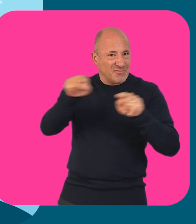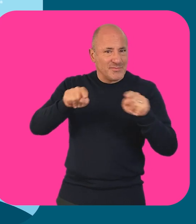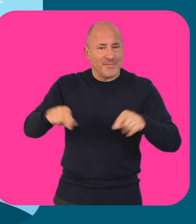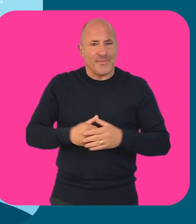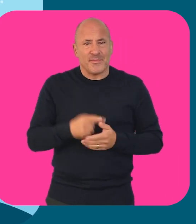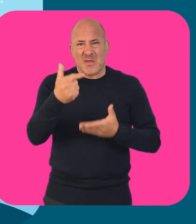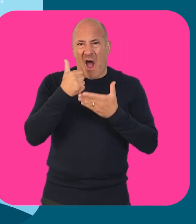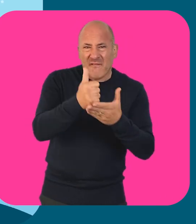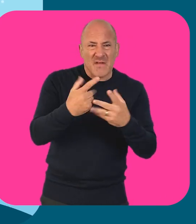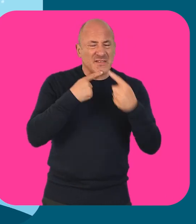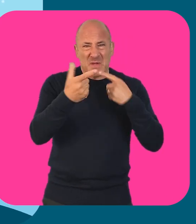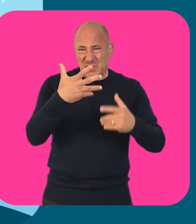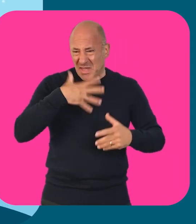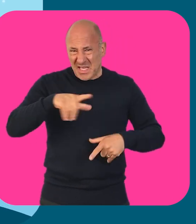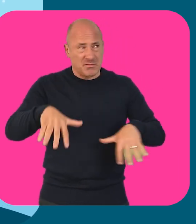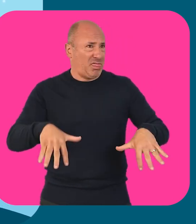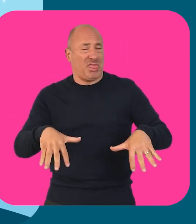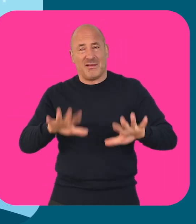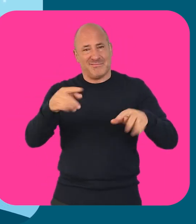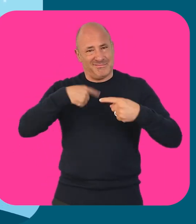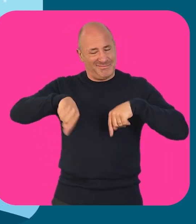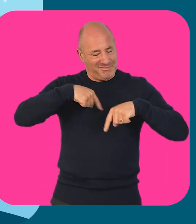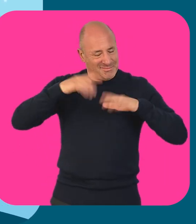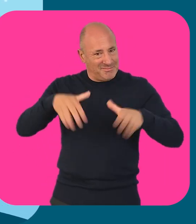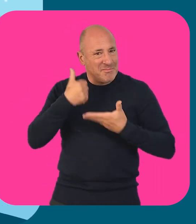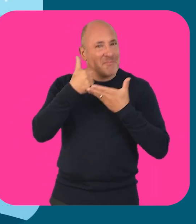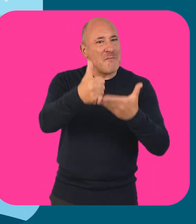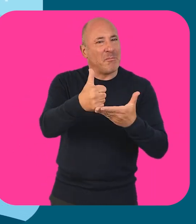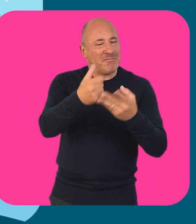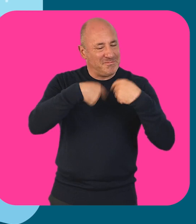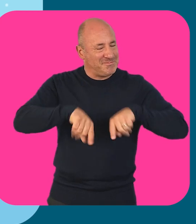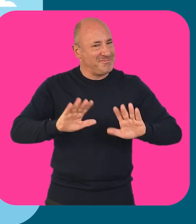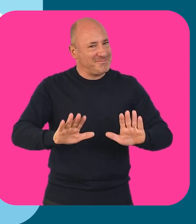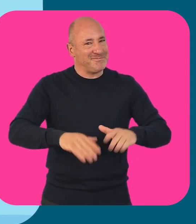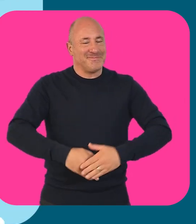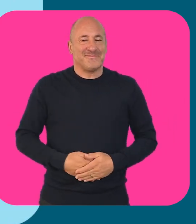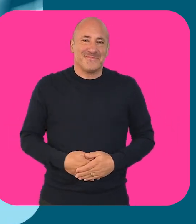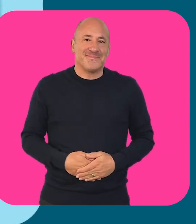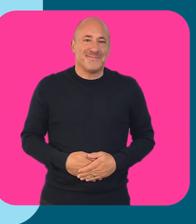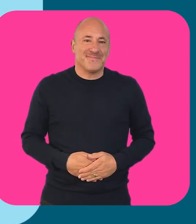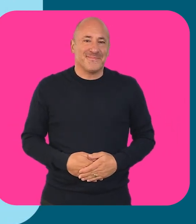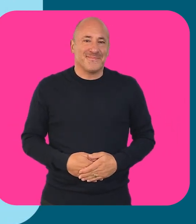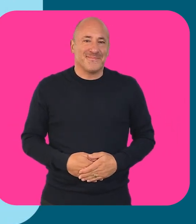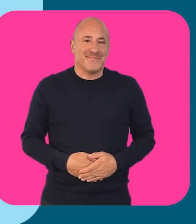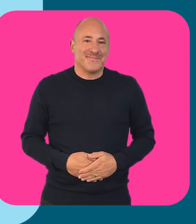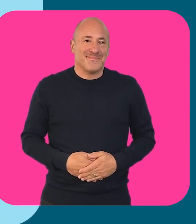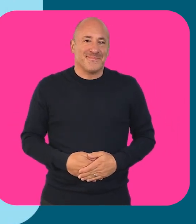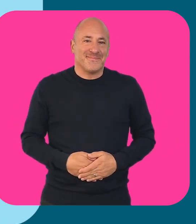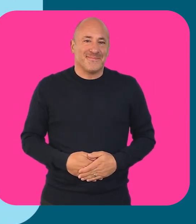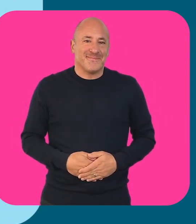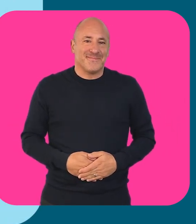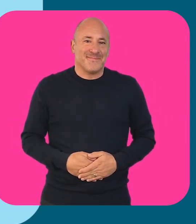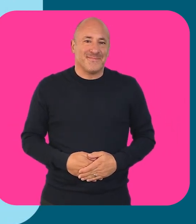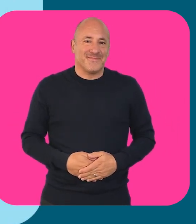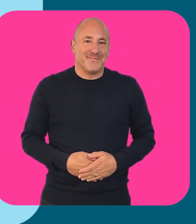point you in the right direction. When you need advice and information, you are not alone. We are here for you.